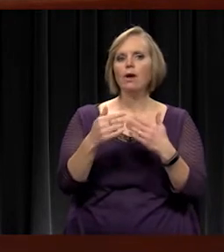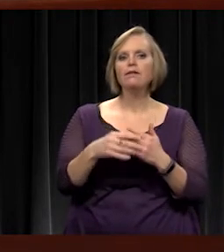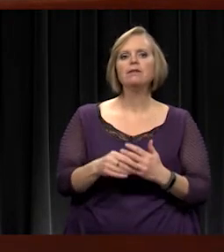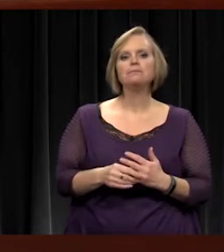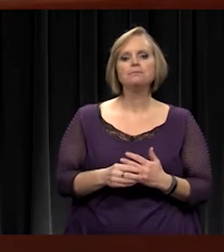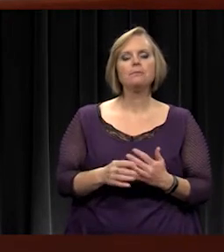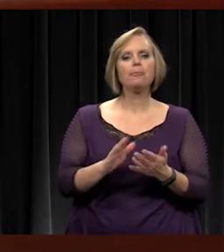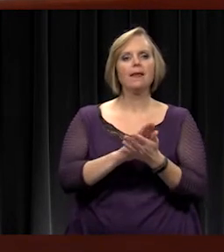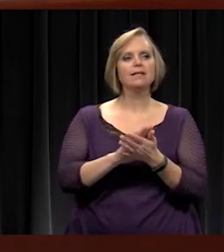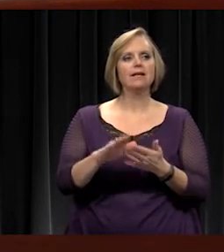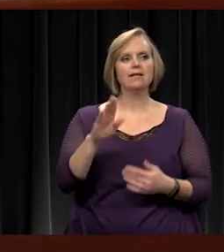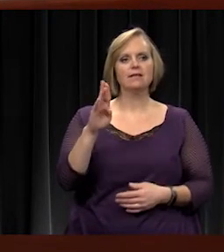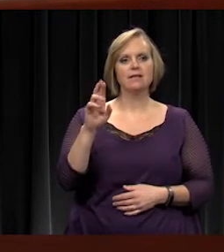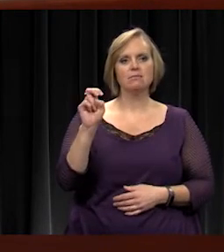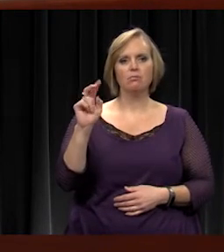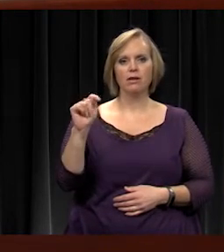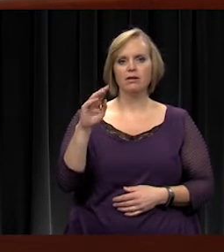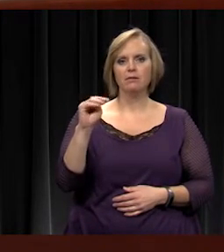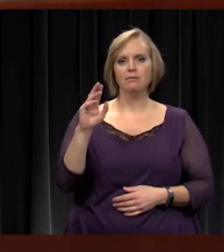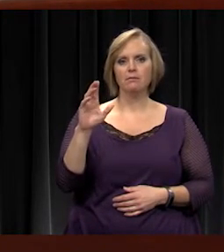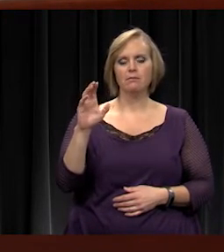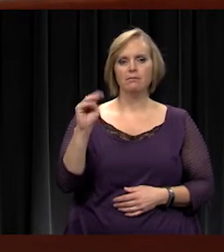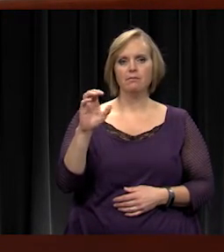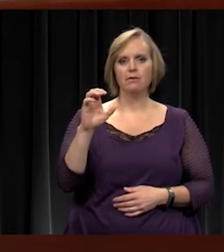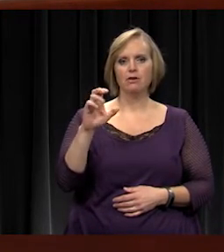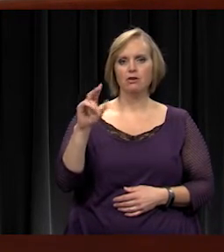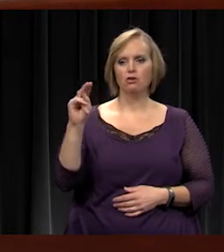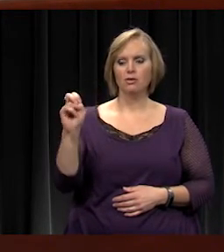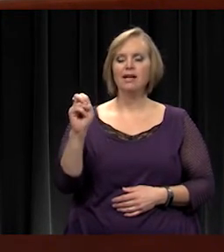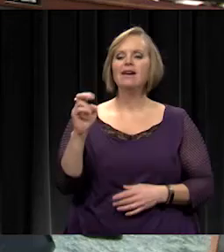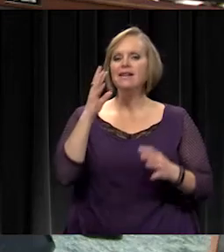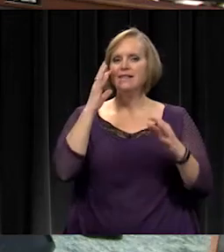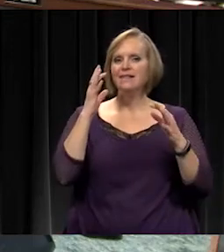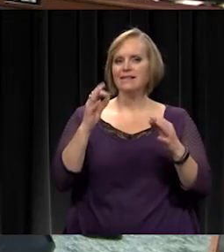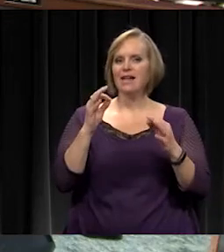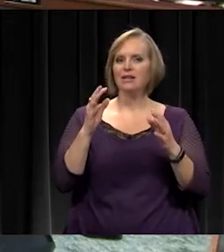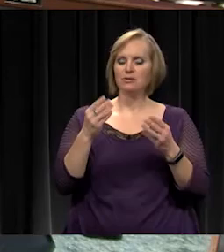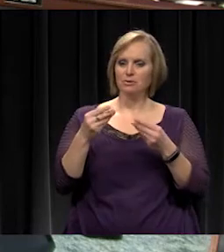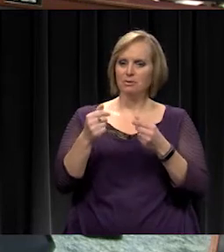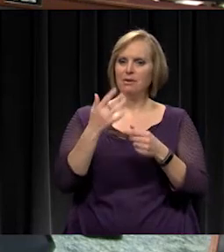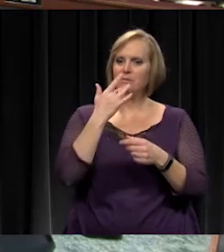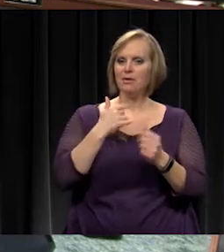It's nice that Brent McKeown decided to spend his with us tonight. So, happy birthday Brent.